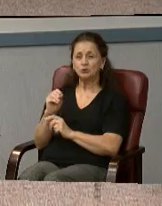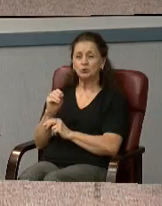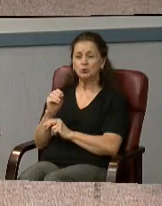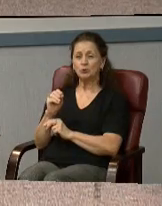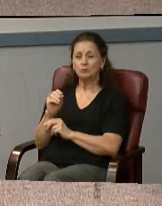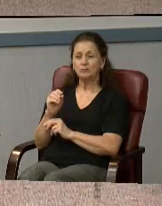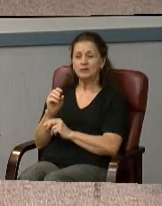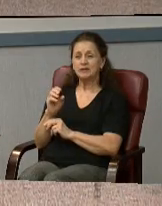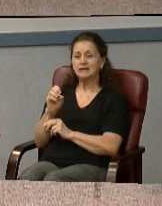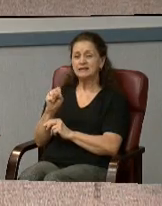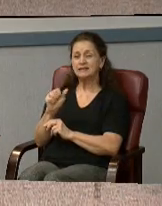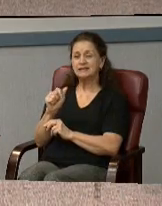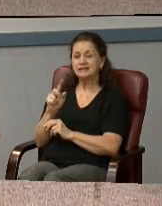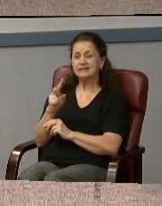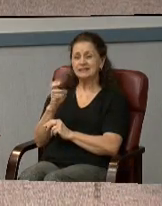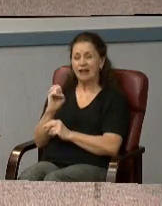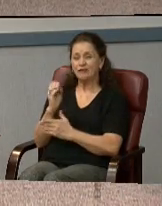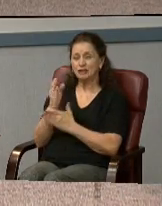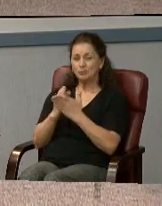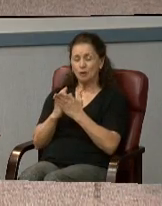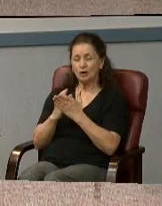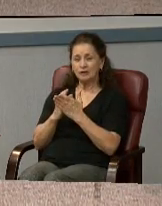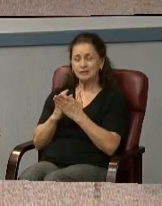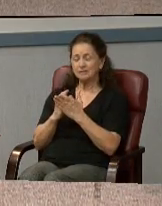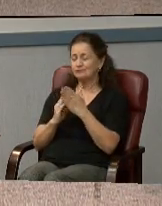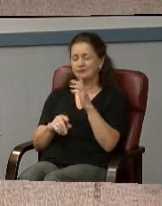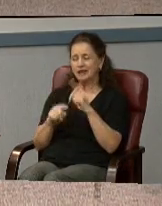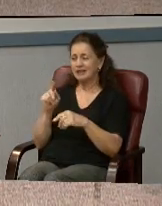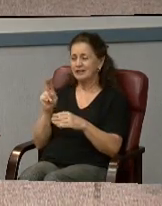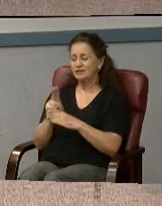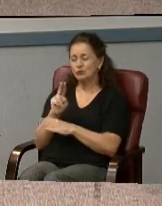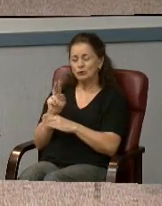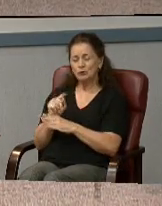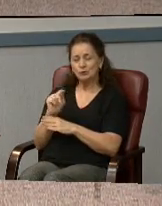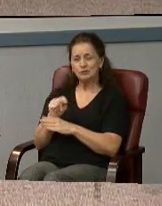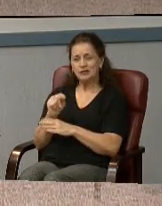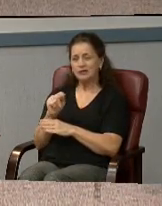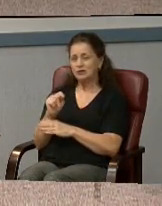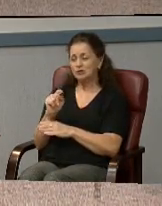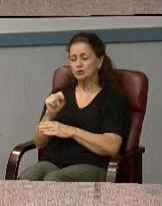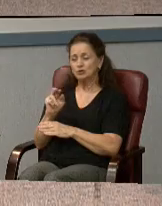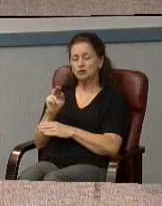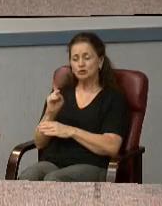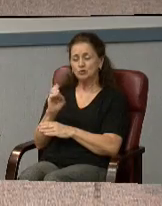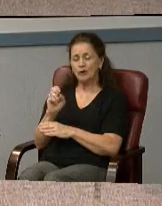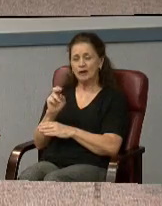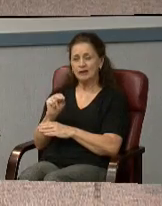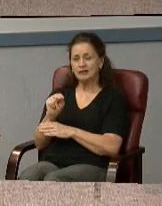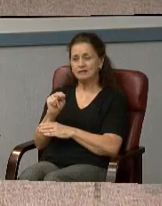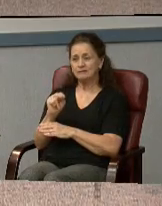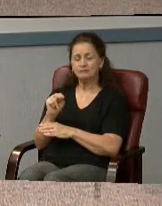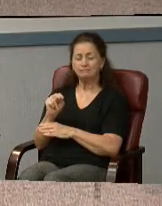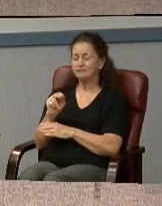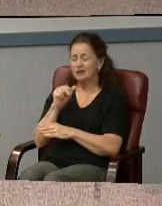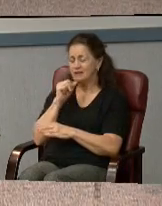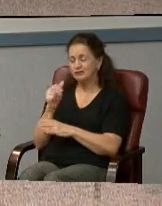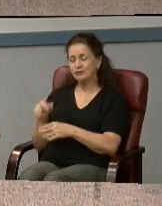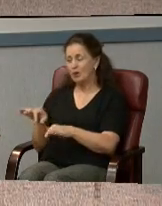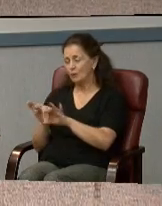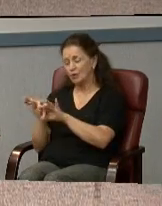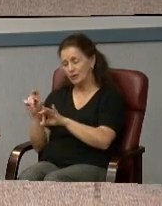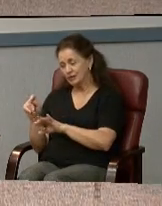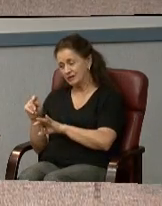usable. We've looked at trying to get a trade-in. The trade-in value is so minimal that it's actually worth more to us in parts.